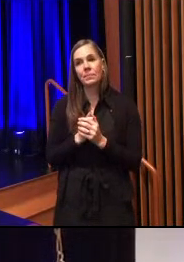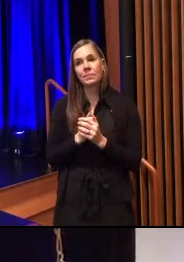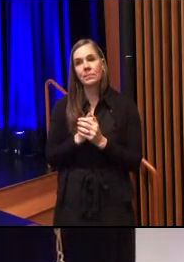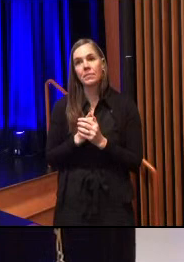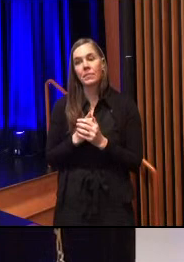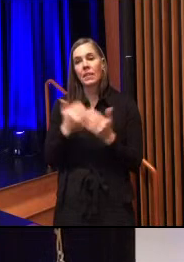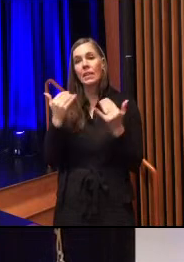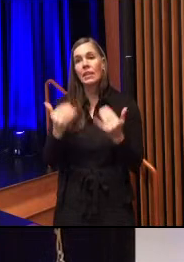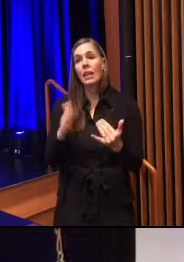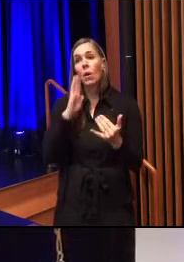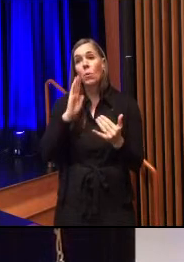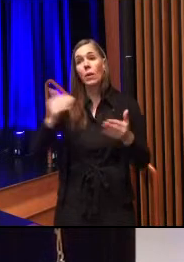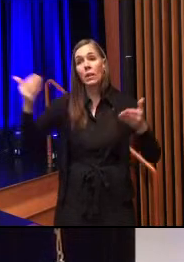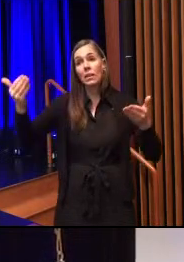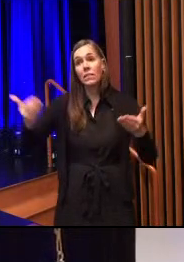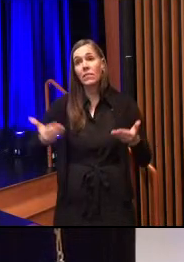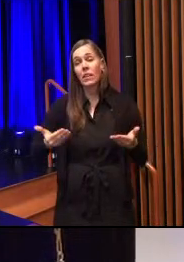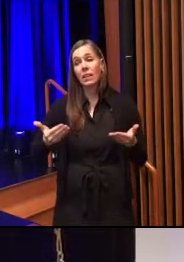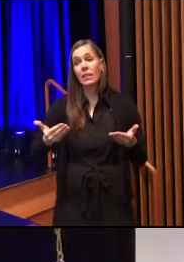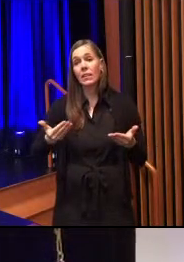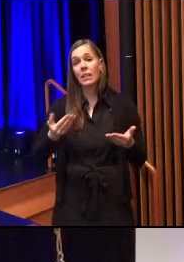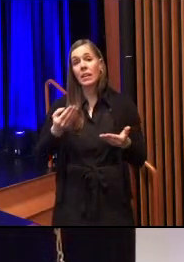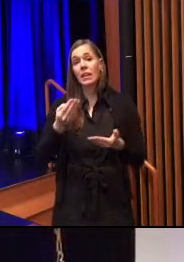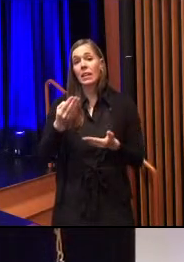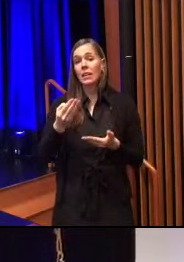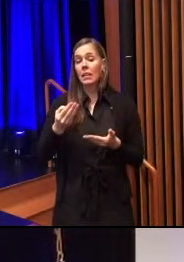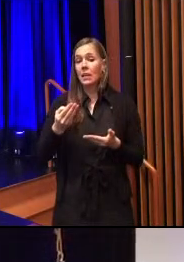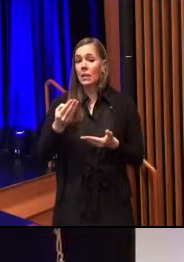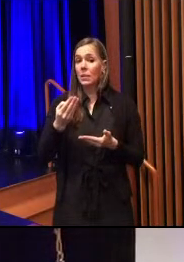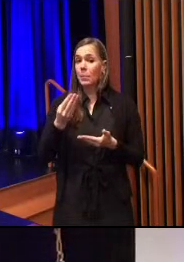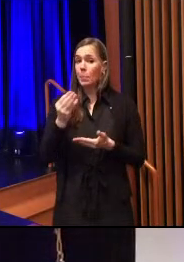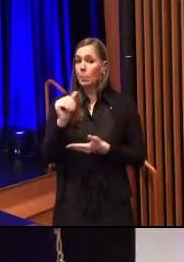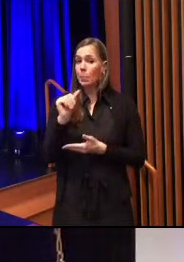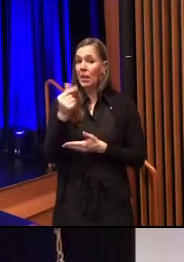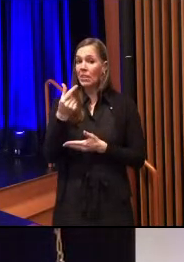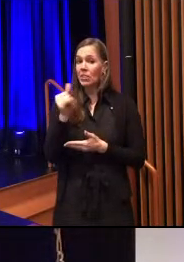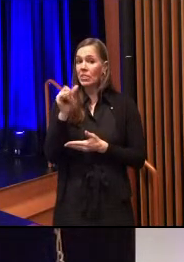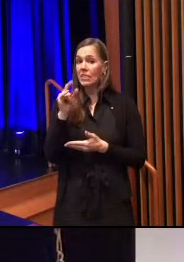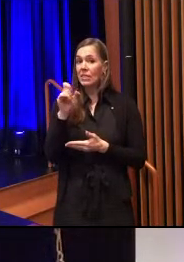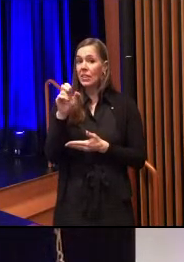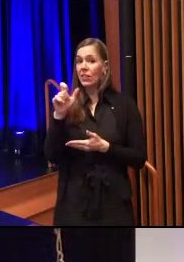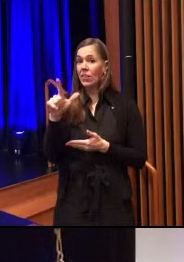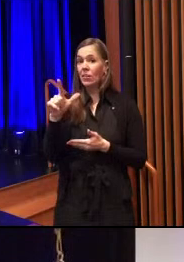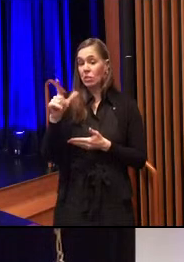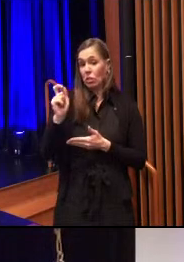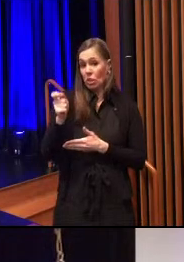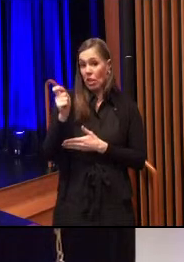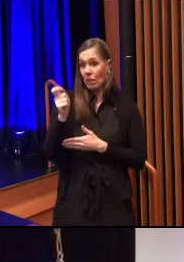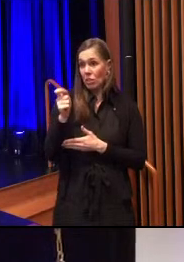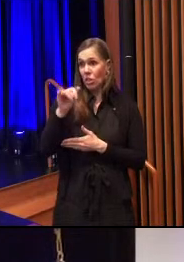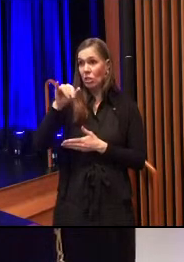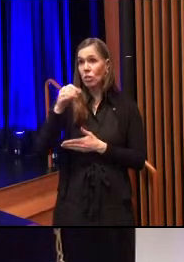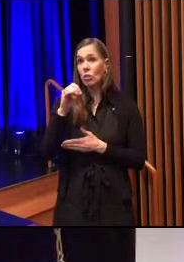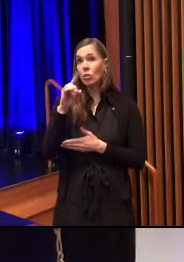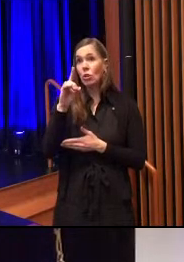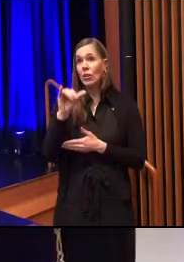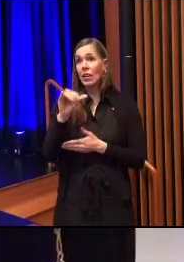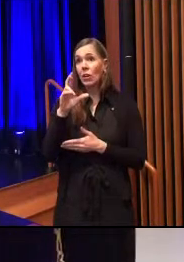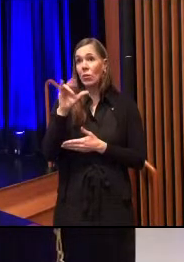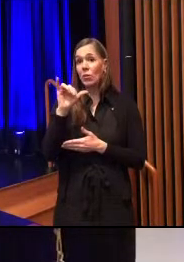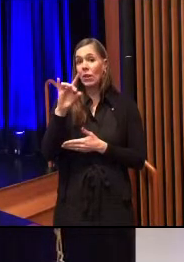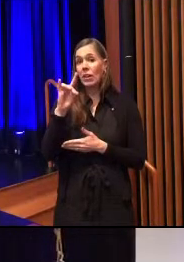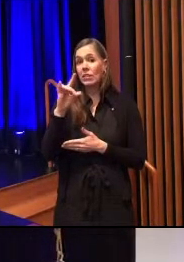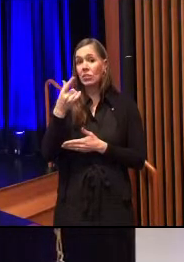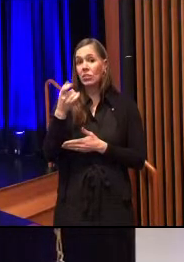I would now invite Magisterial District Judge the Honorable Jody Richardson to